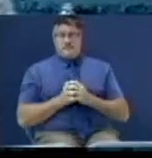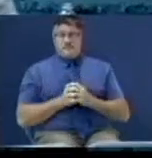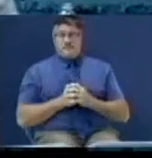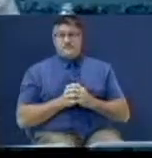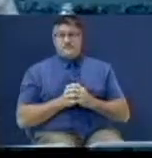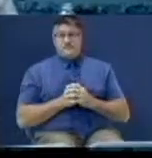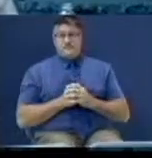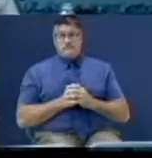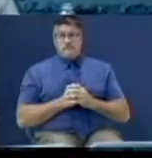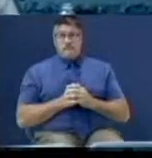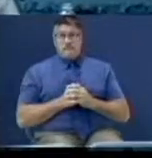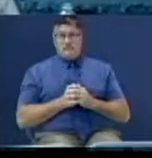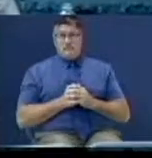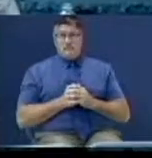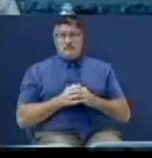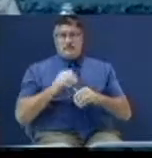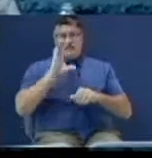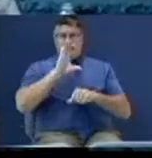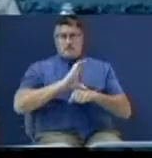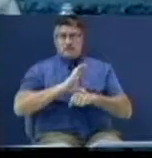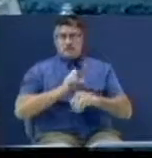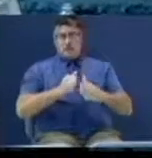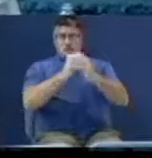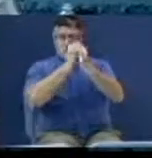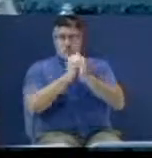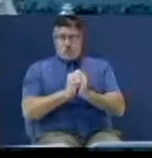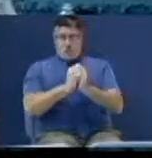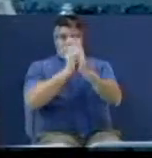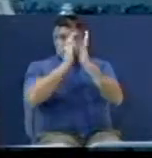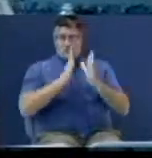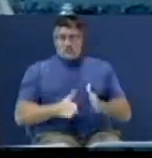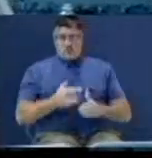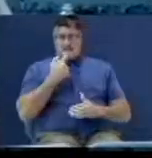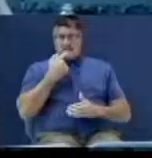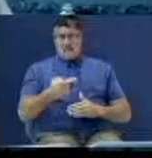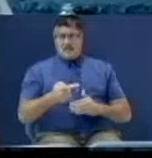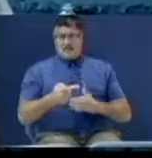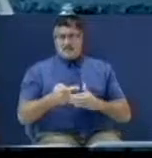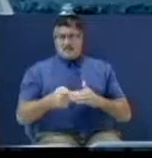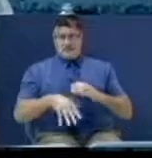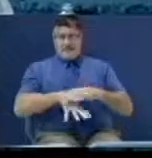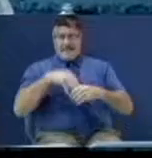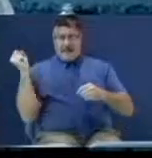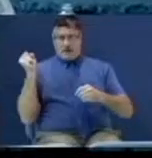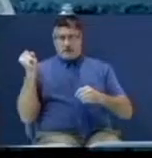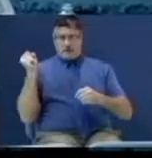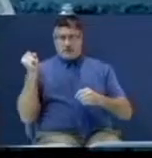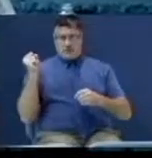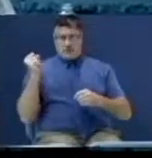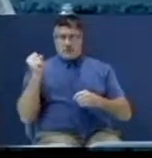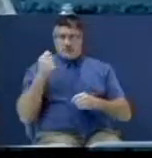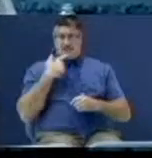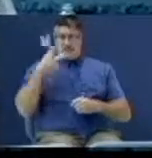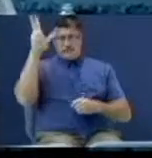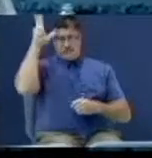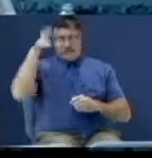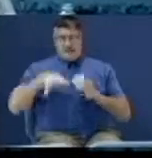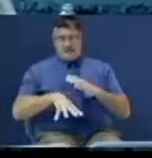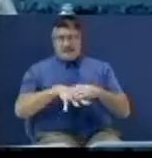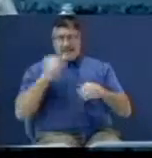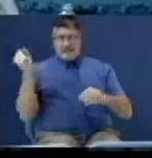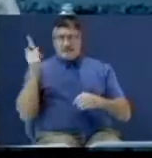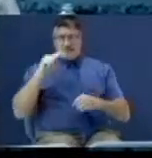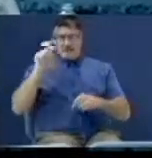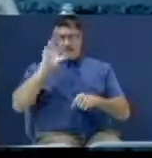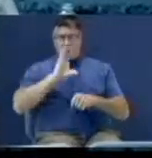the sanctuary worshipers need to tell him to get out. That's the church. You